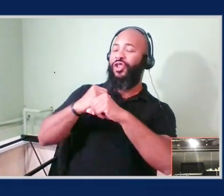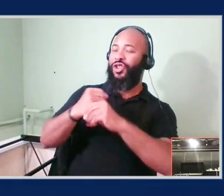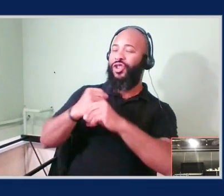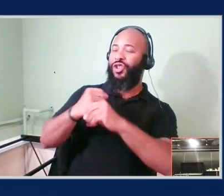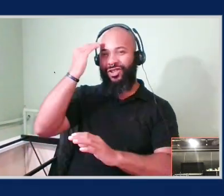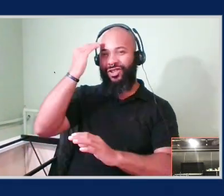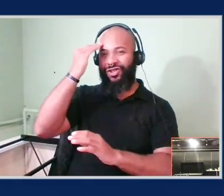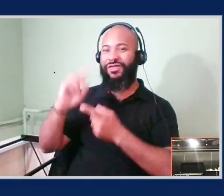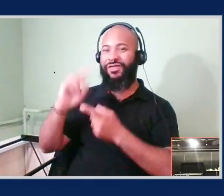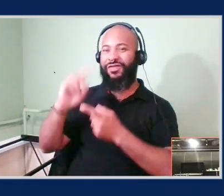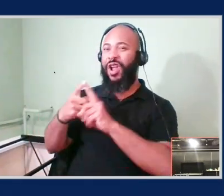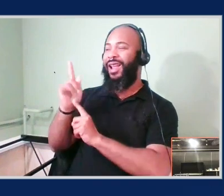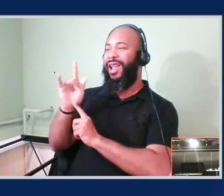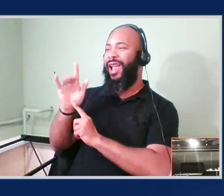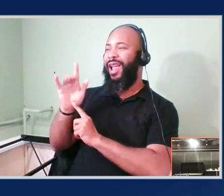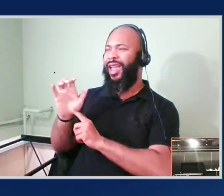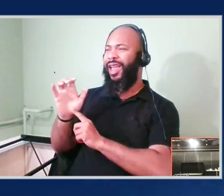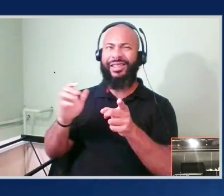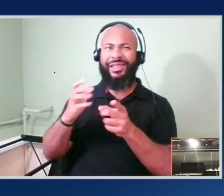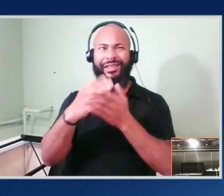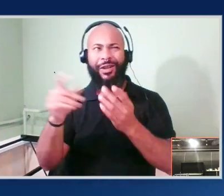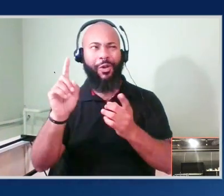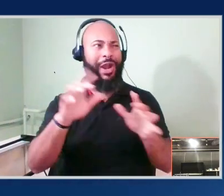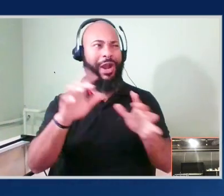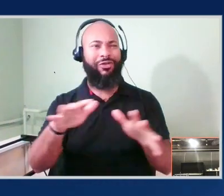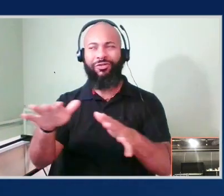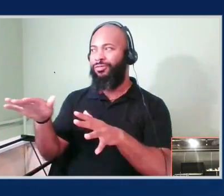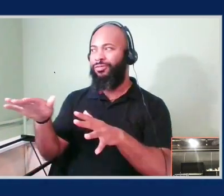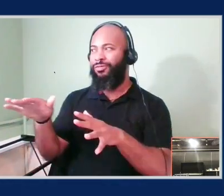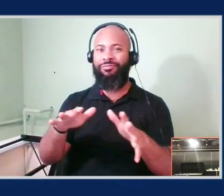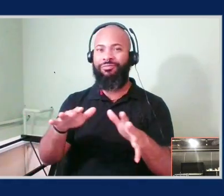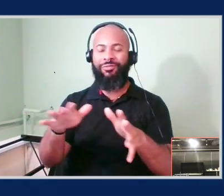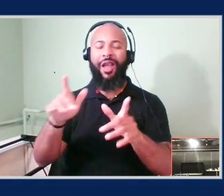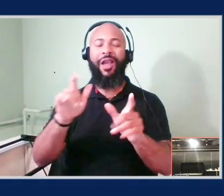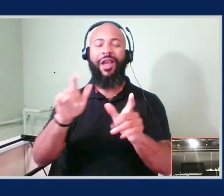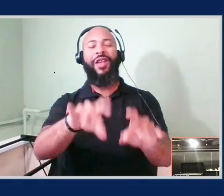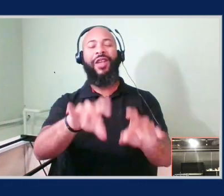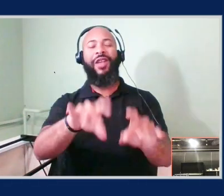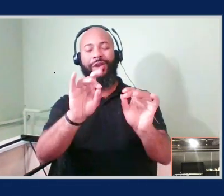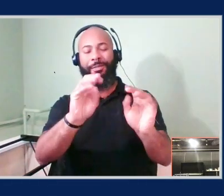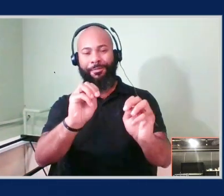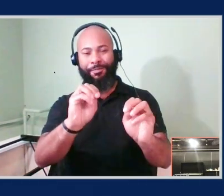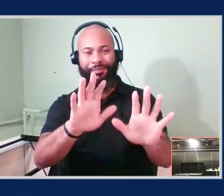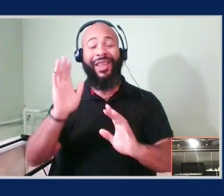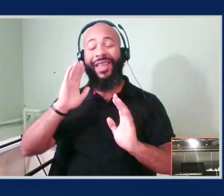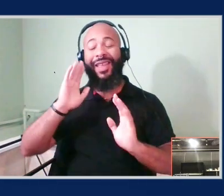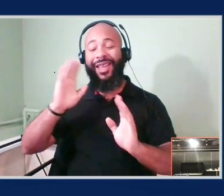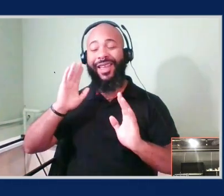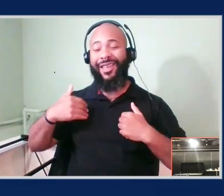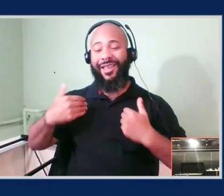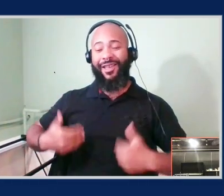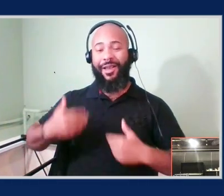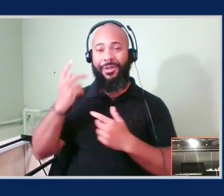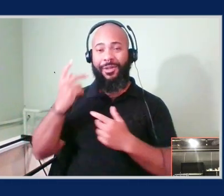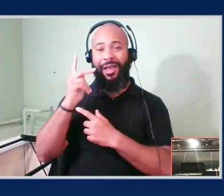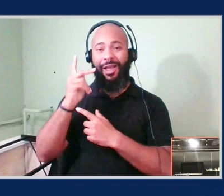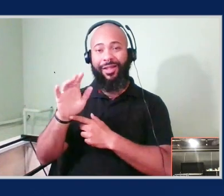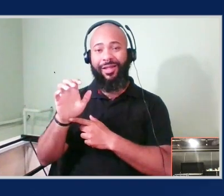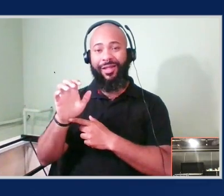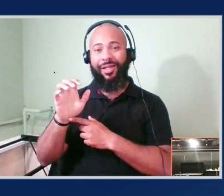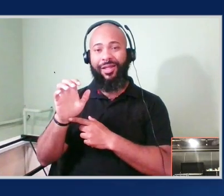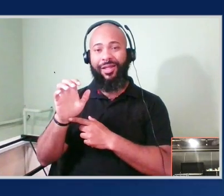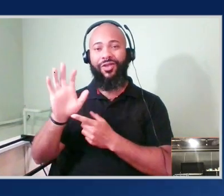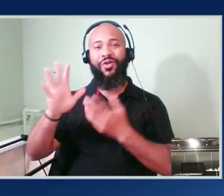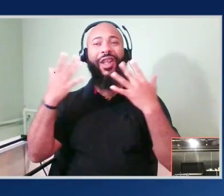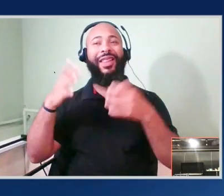Are they under the desk? mean, oh wait, found them. Hey everybody, I'm Kyle, your friendly neighborhood security person,